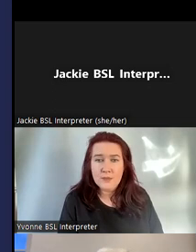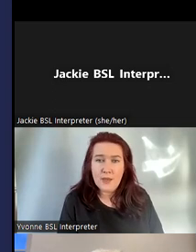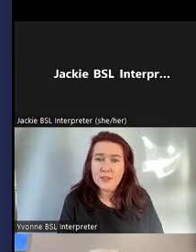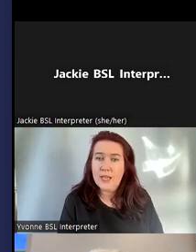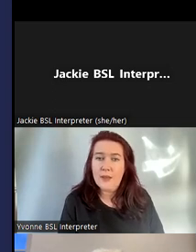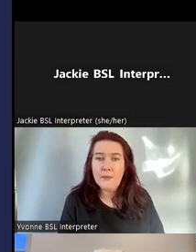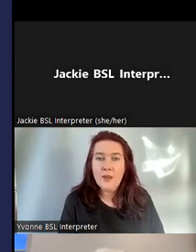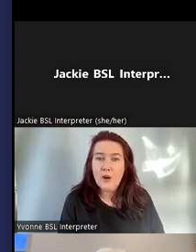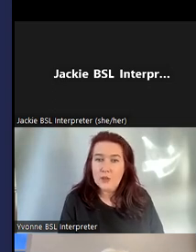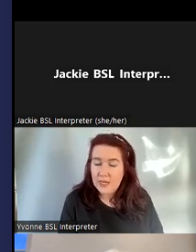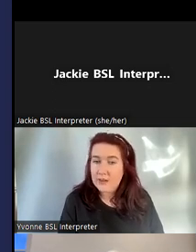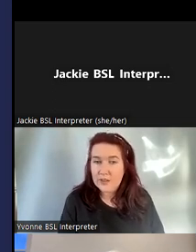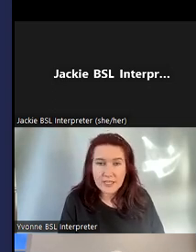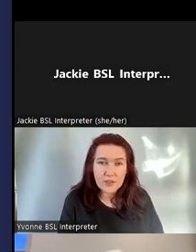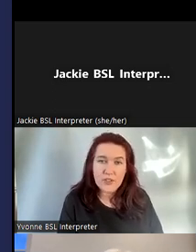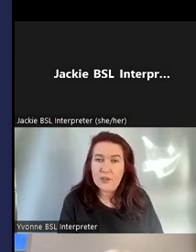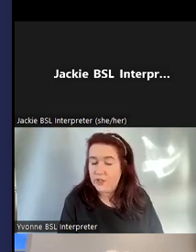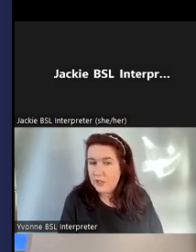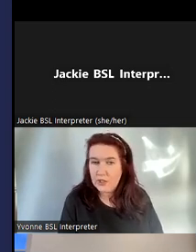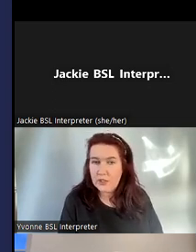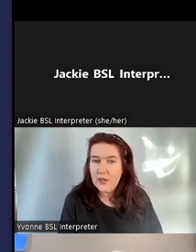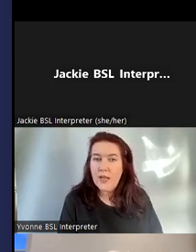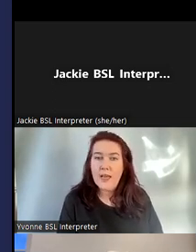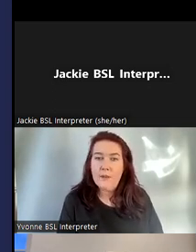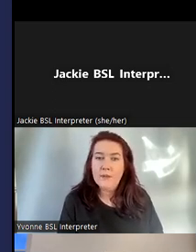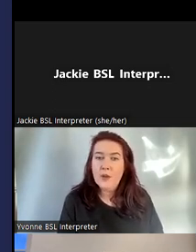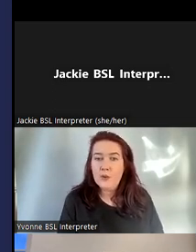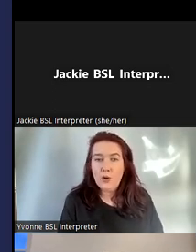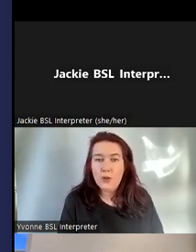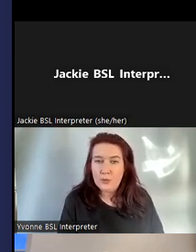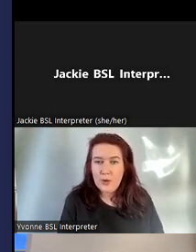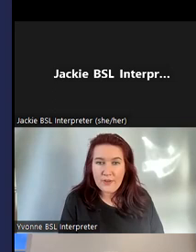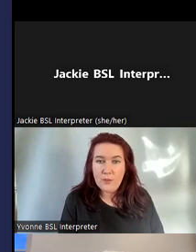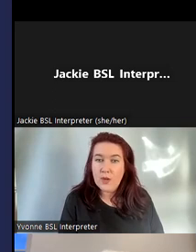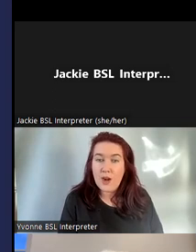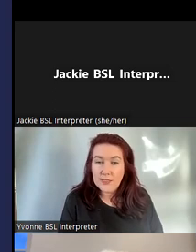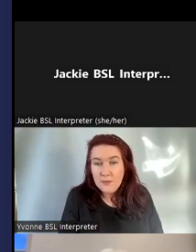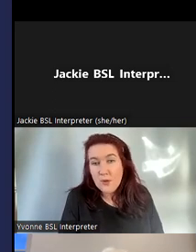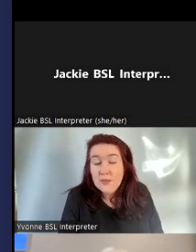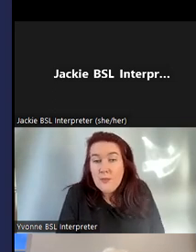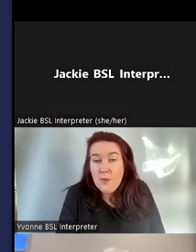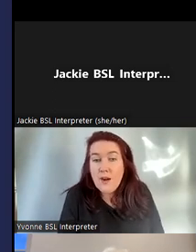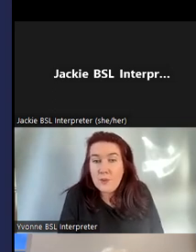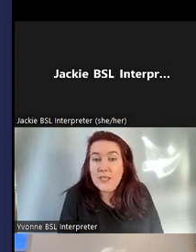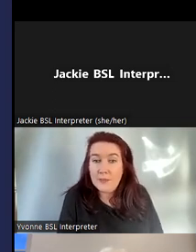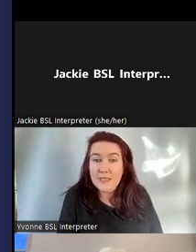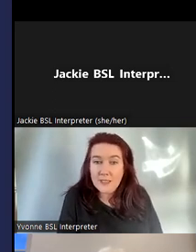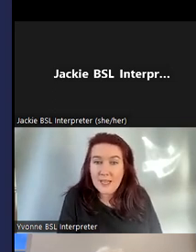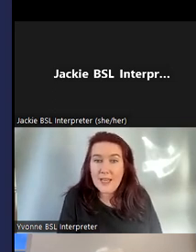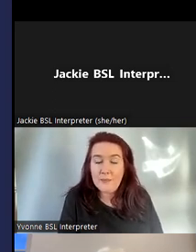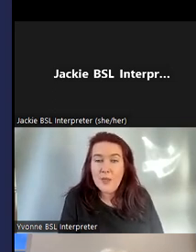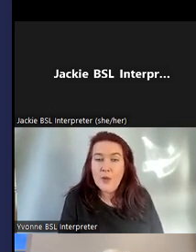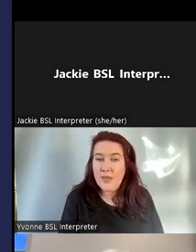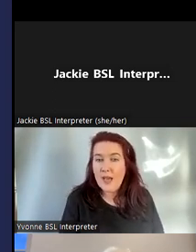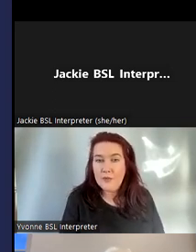themselves. Our chair, our secretary, our treasurer, we're all we've got a very work hard hard working committee